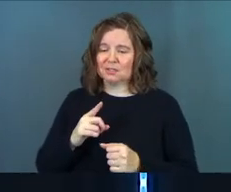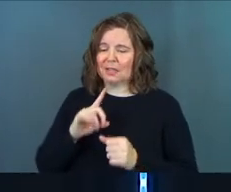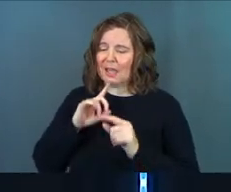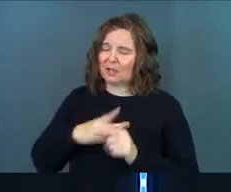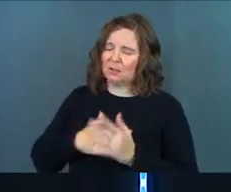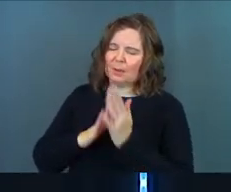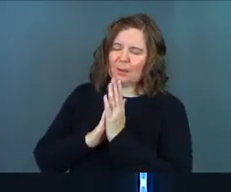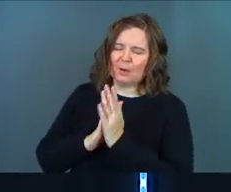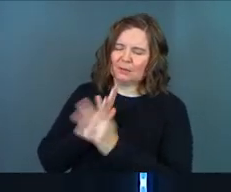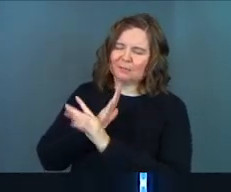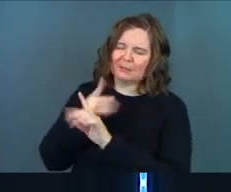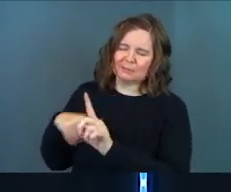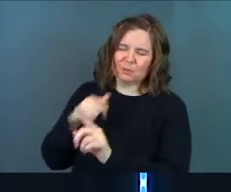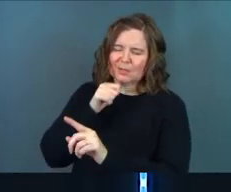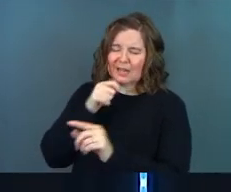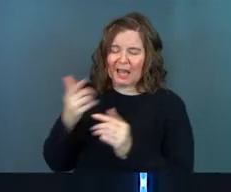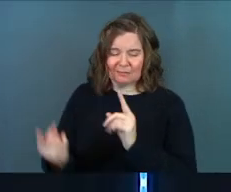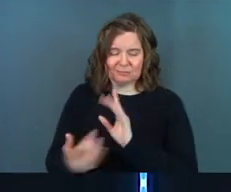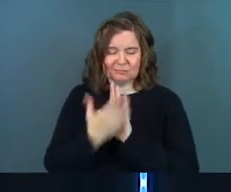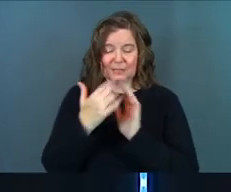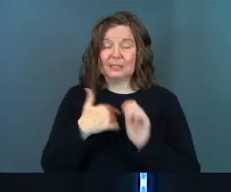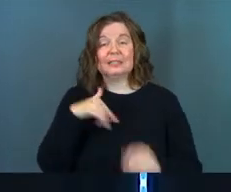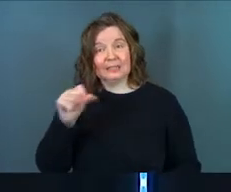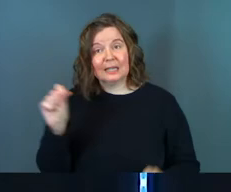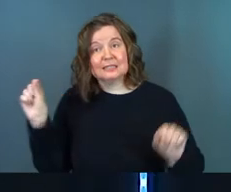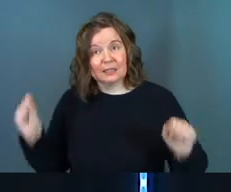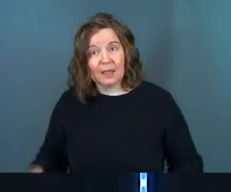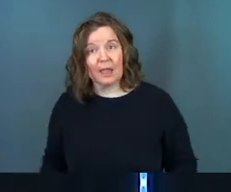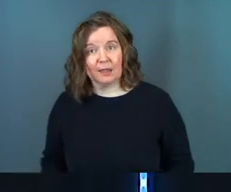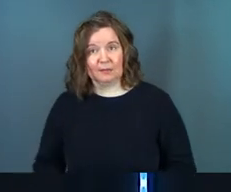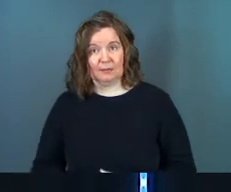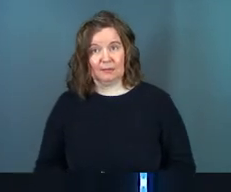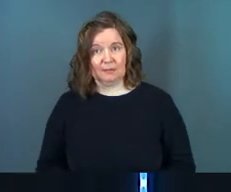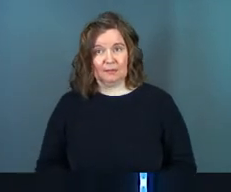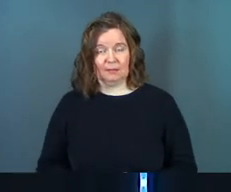answer my prayers for them when they're not right in front of me? Yes, he can.